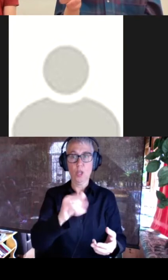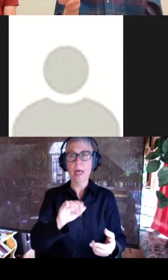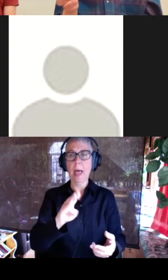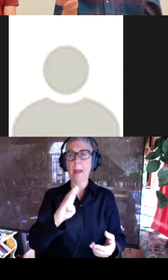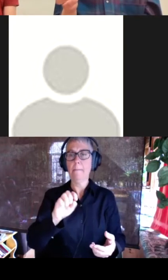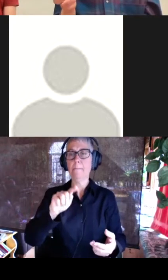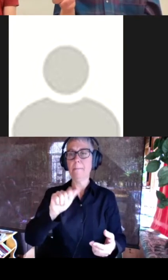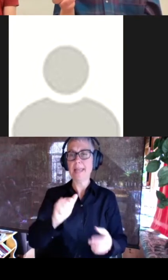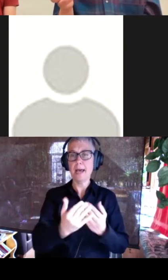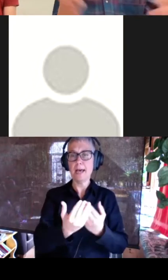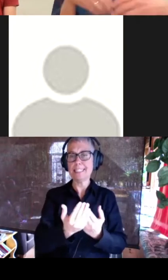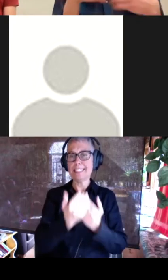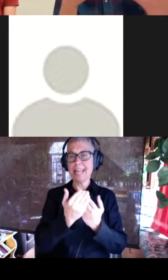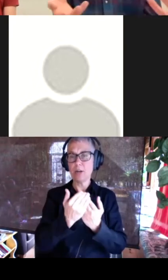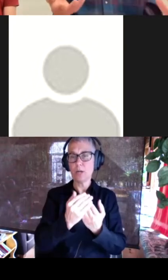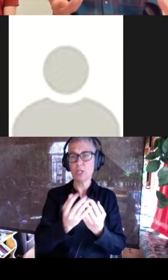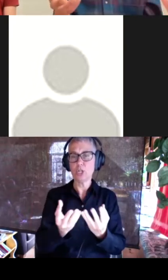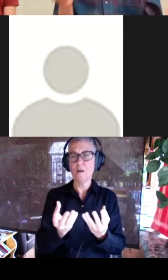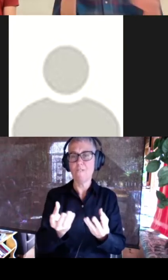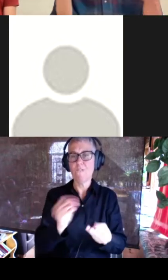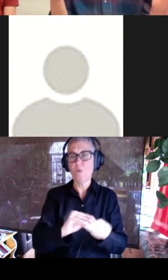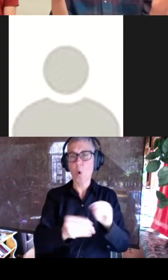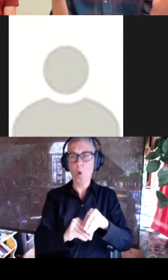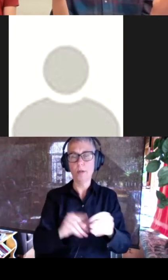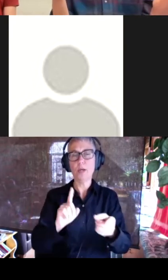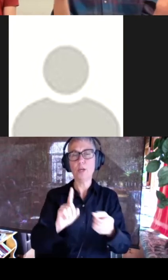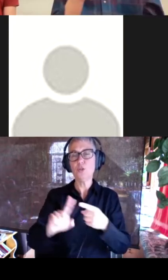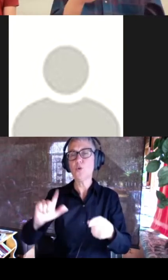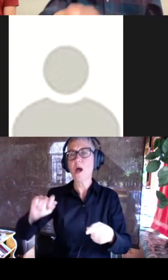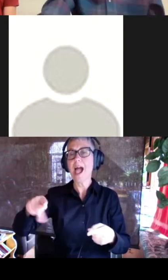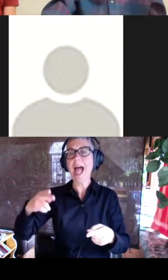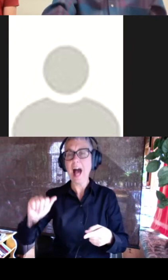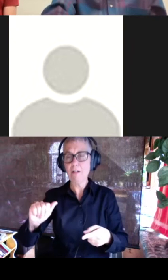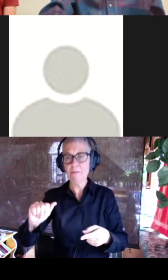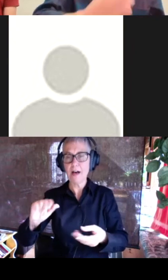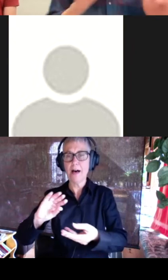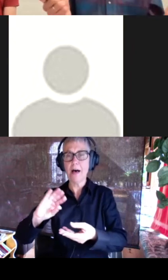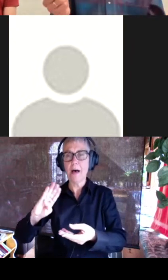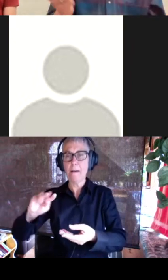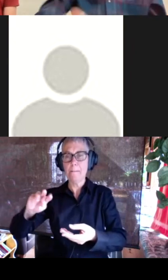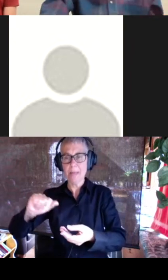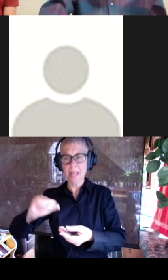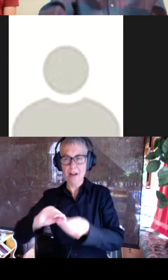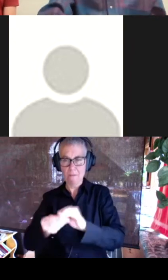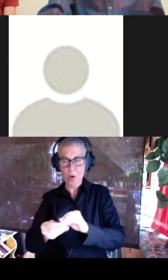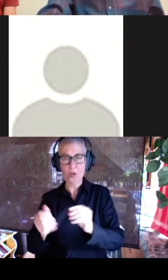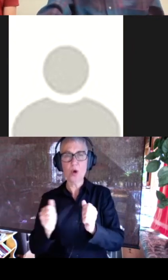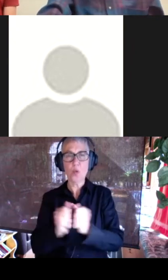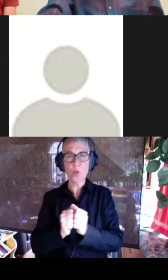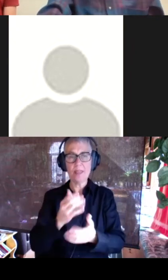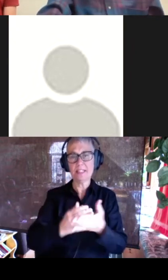into um an alpha beta fold with a couple buttressing helices so just totally changed the topology